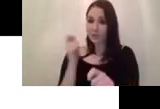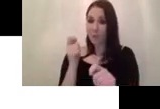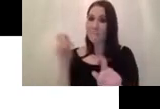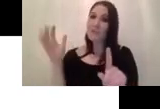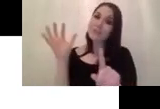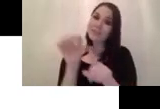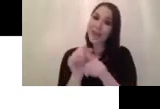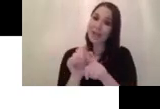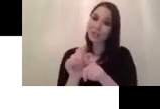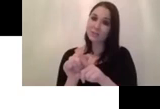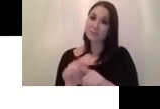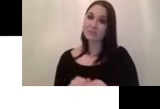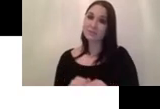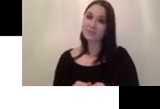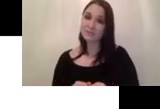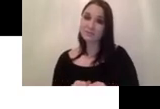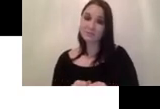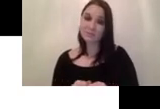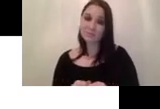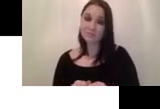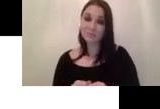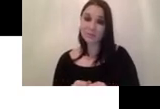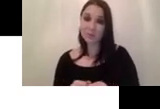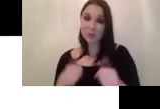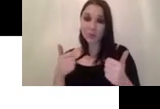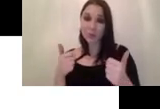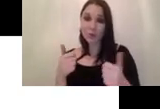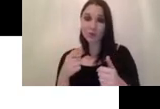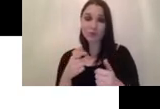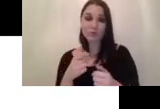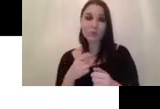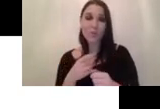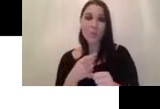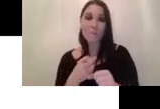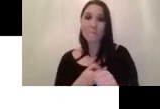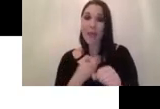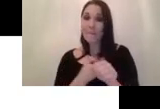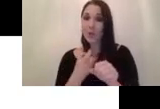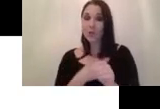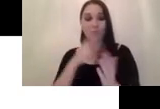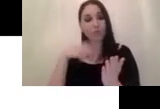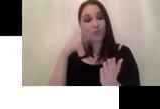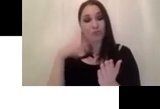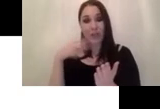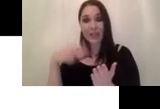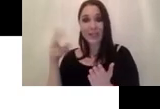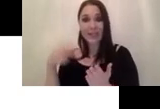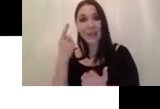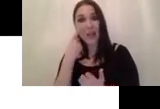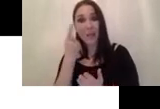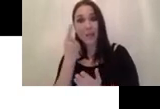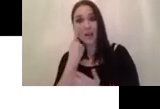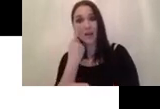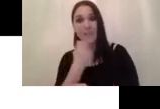absolutely cool paper to read on but uh um we would definitely keep an eye on that